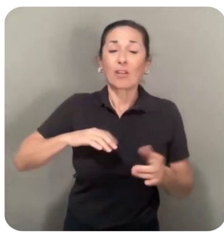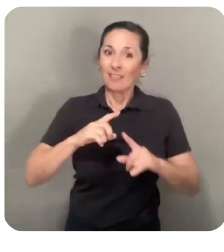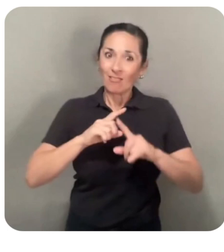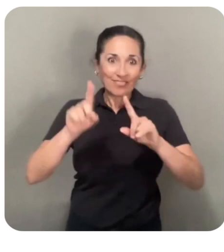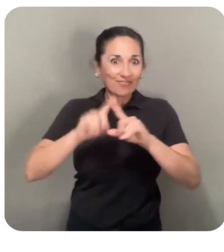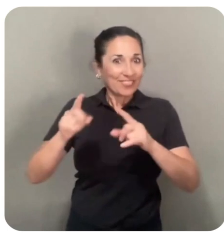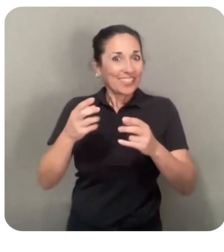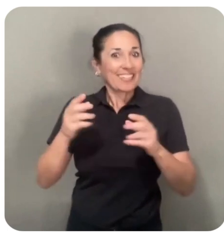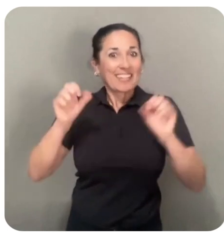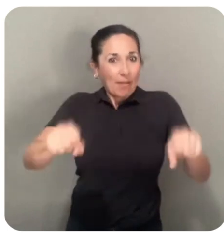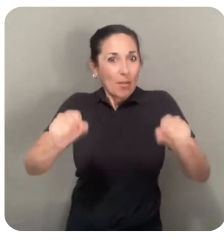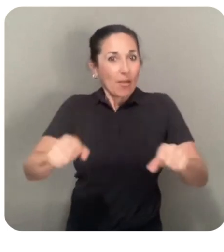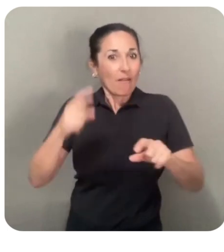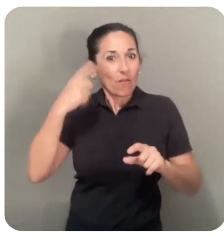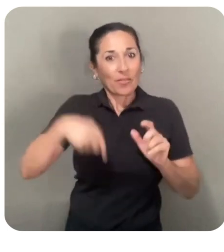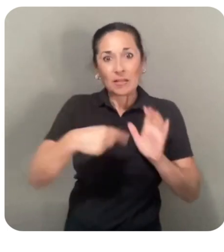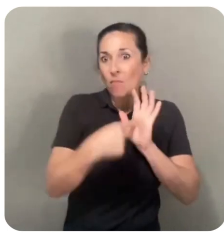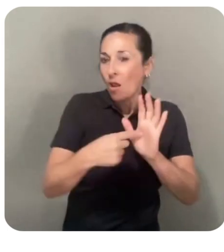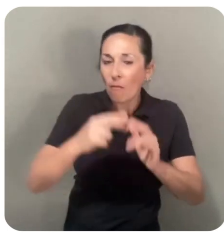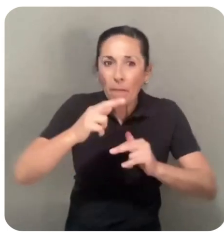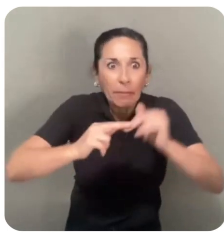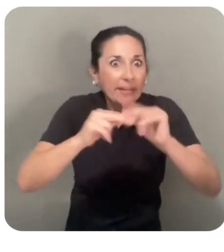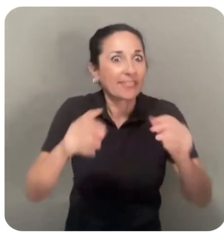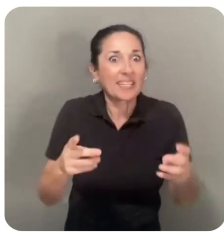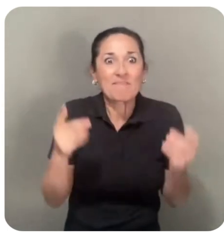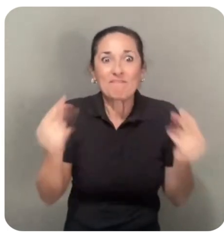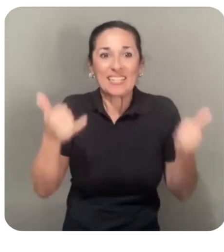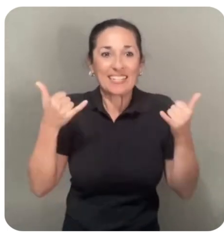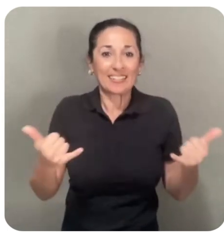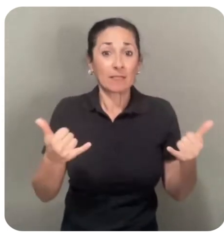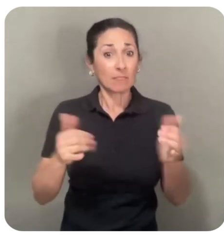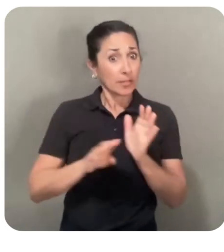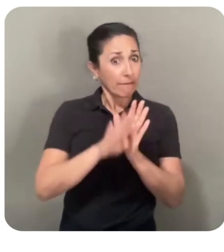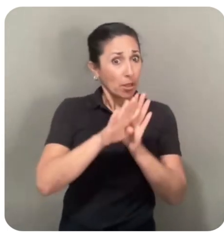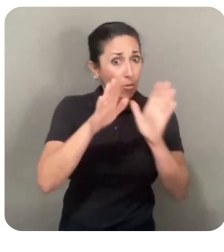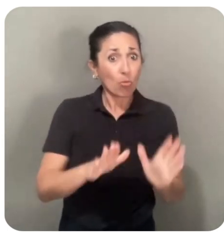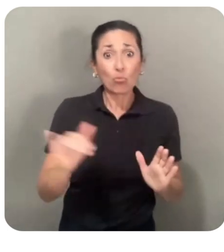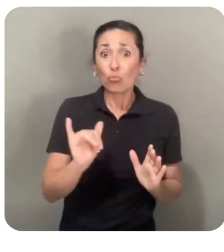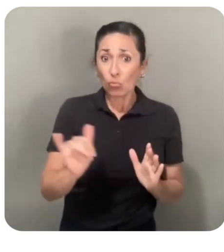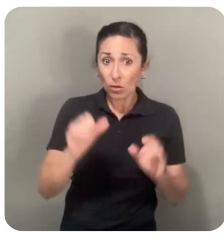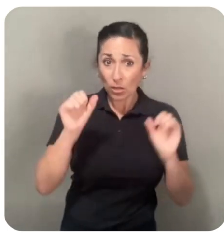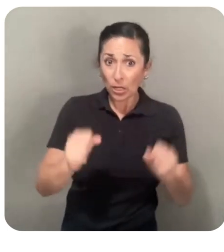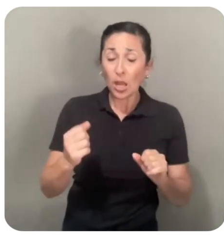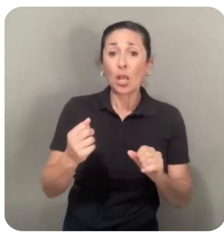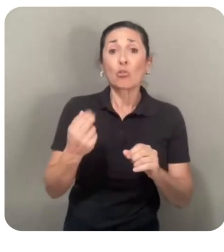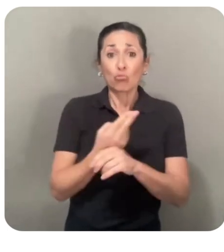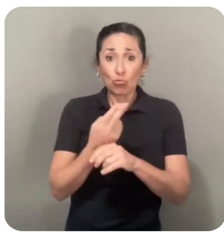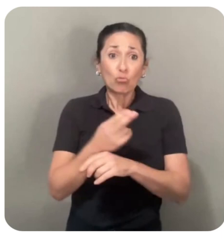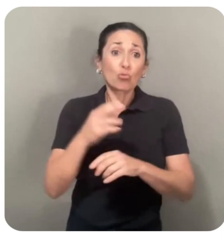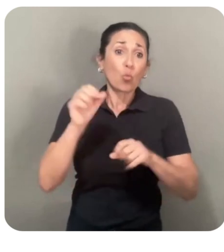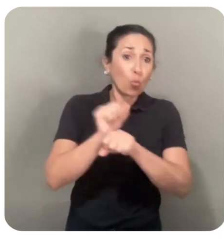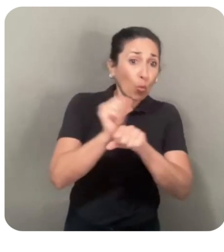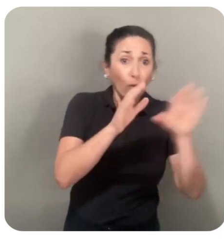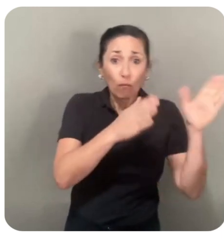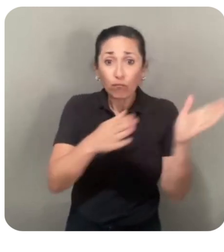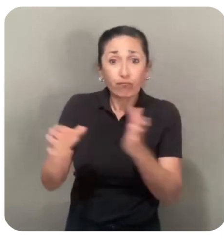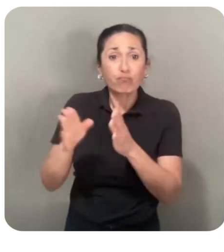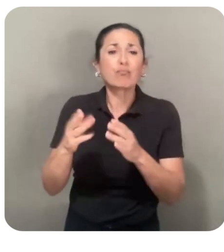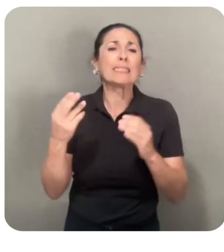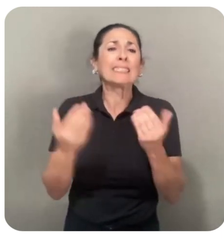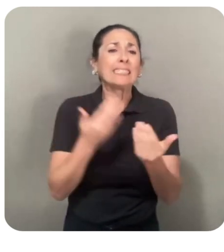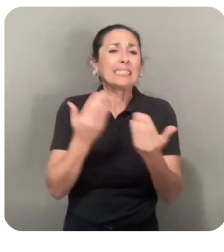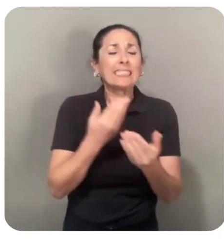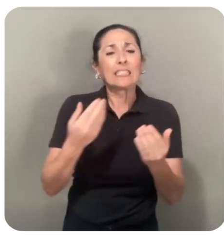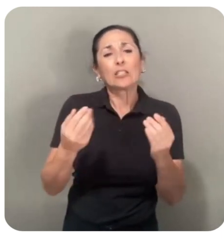model and start building immediately. Developers can also explore advanced workflows like easy-to-use synthetic data